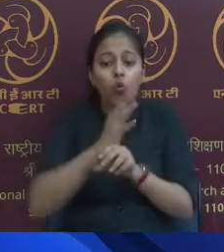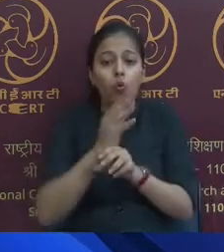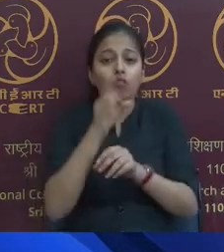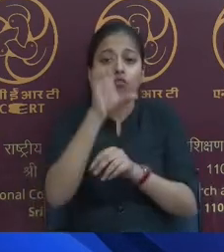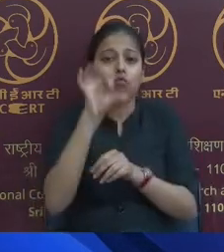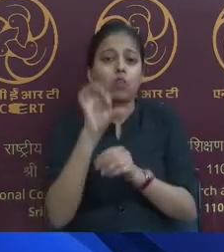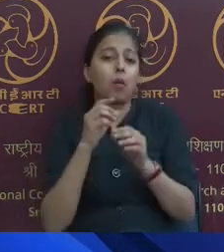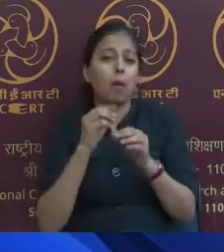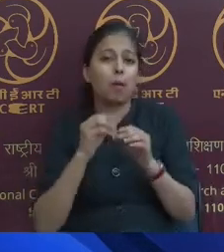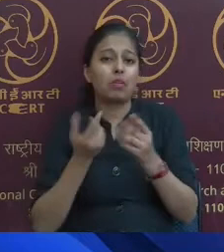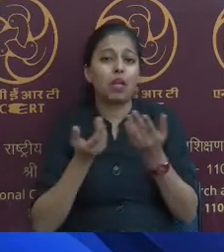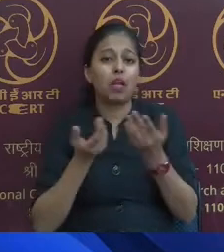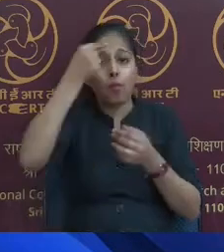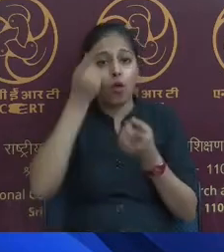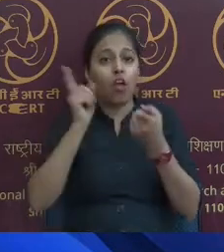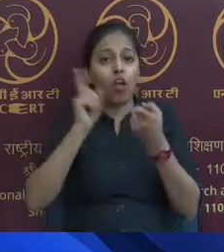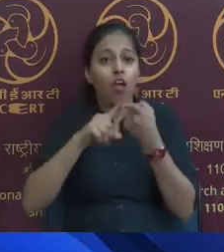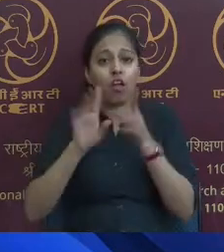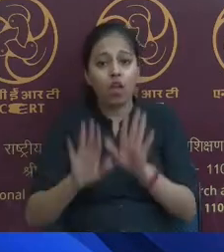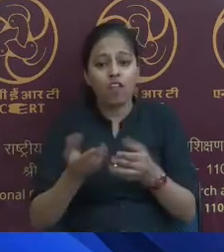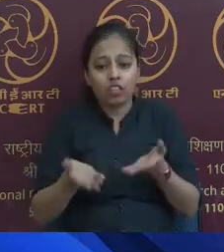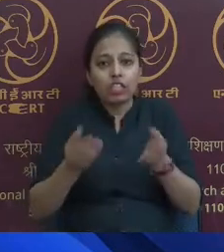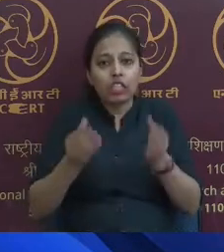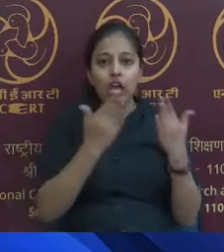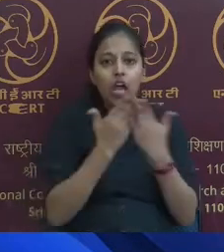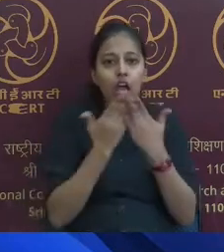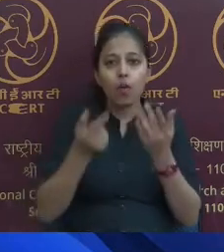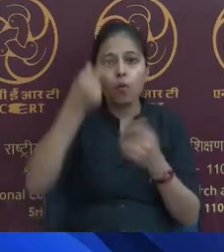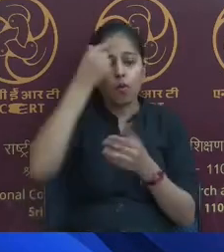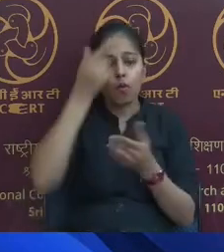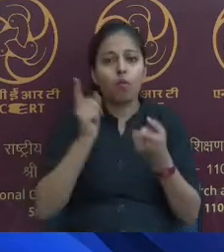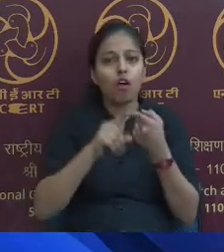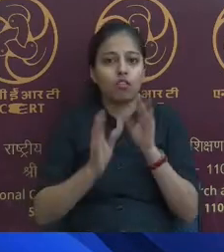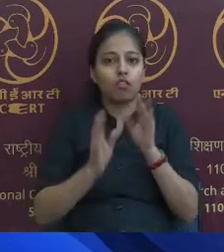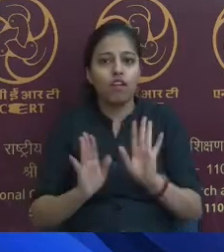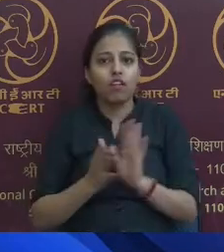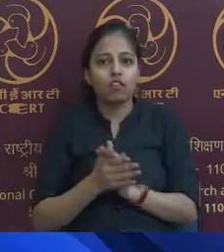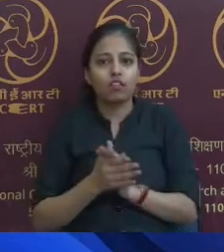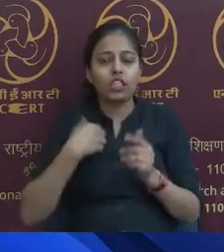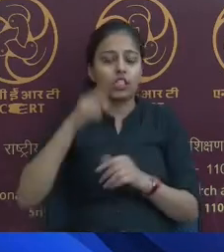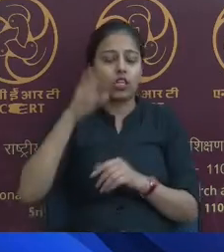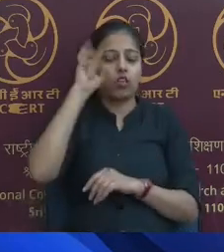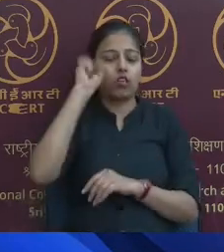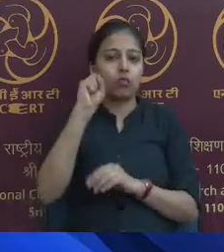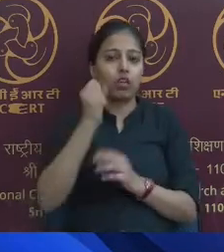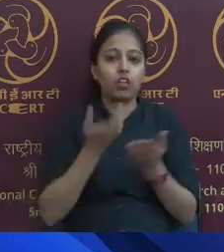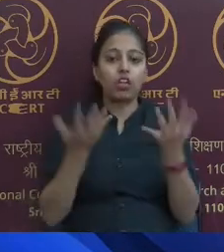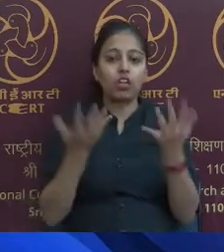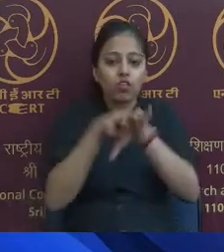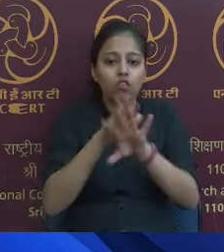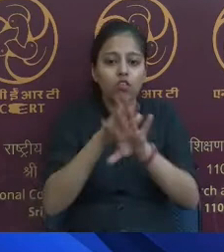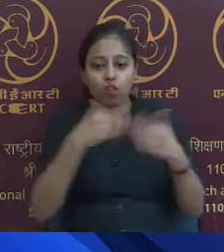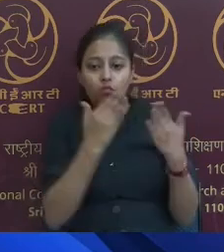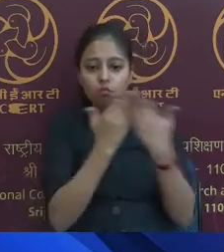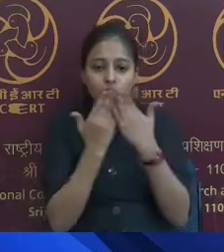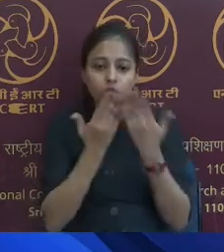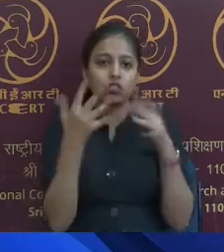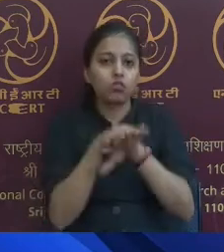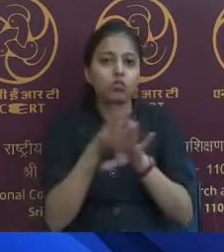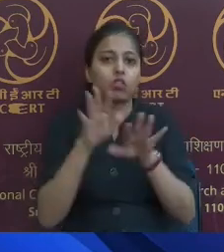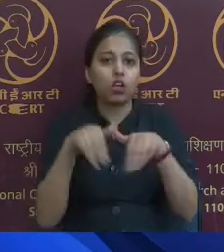education space, and our continued efforts in making sure that the inclusivity in education keeps happening.